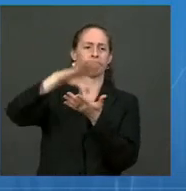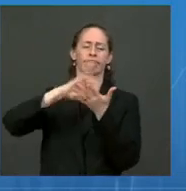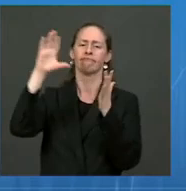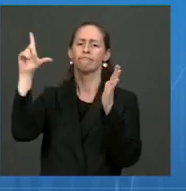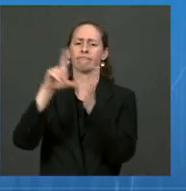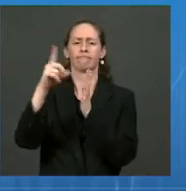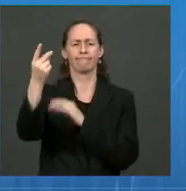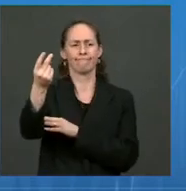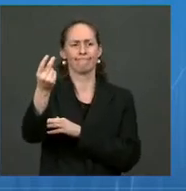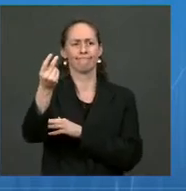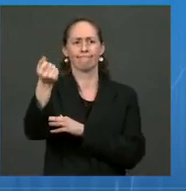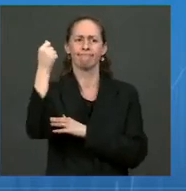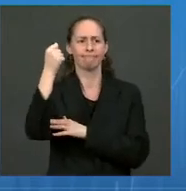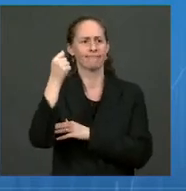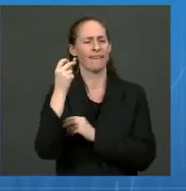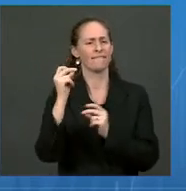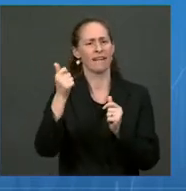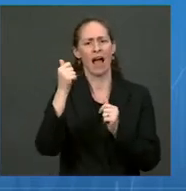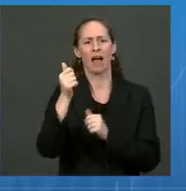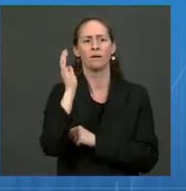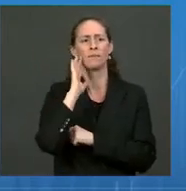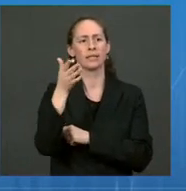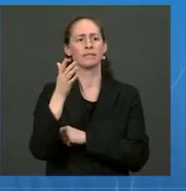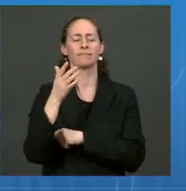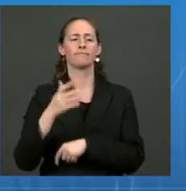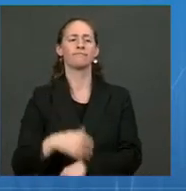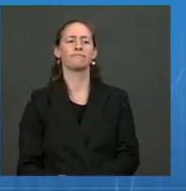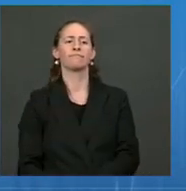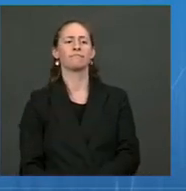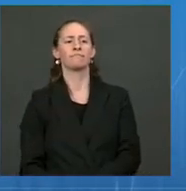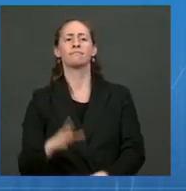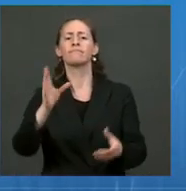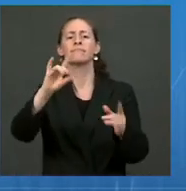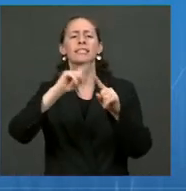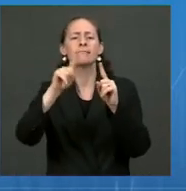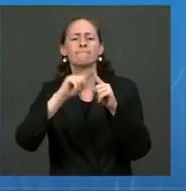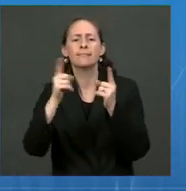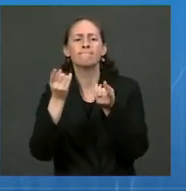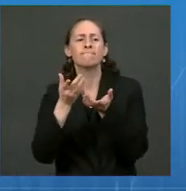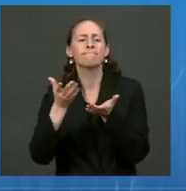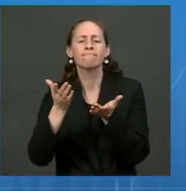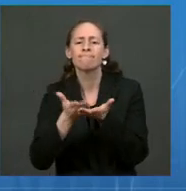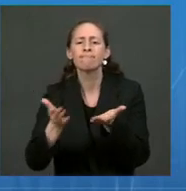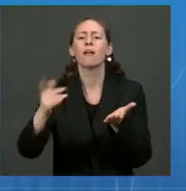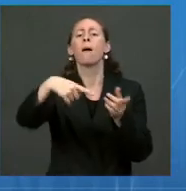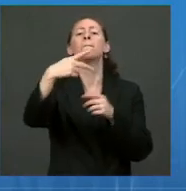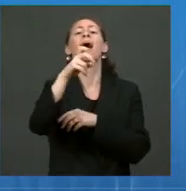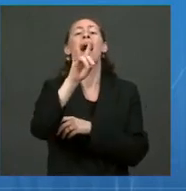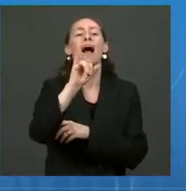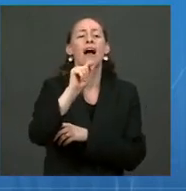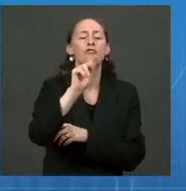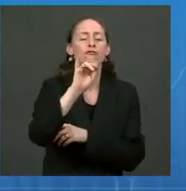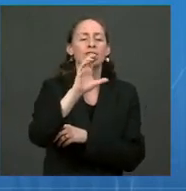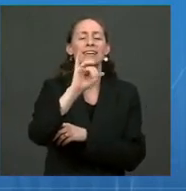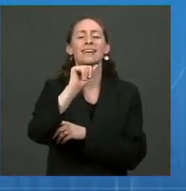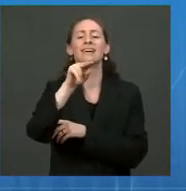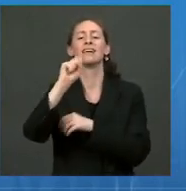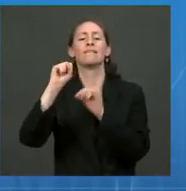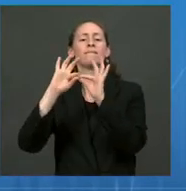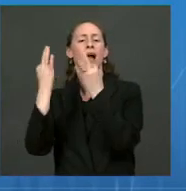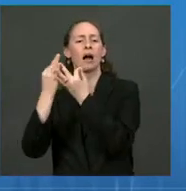pediatricians, family doctors, children's hospitals, community health centers, rural health clinics, and pharmacies,